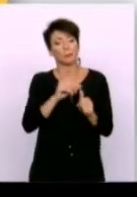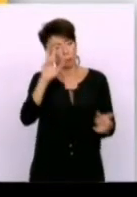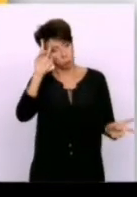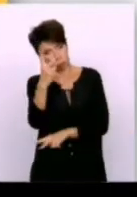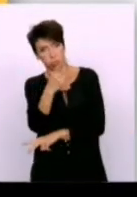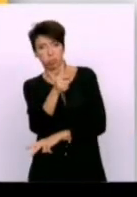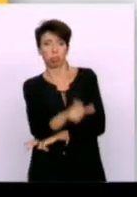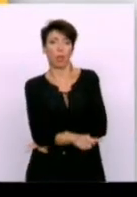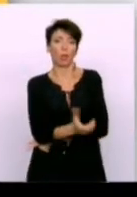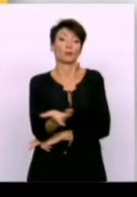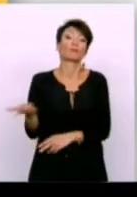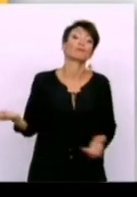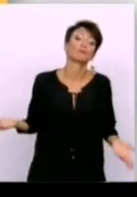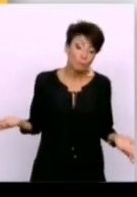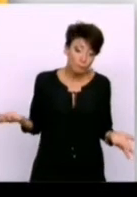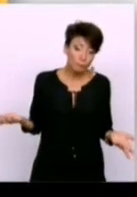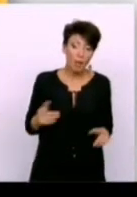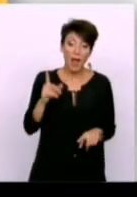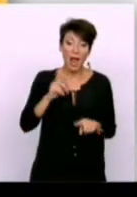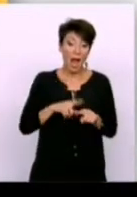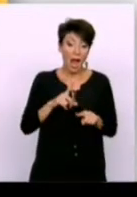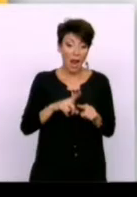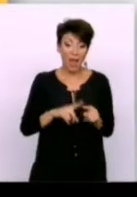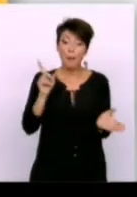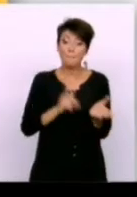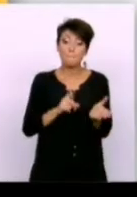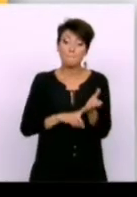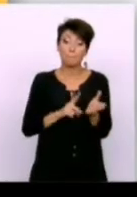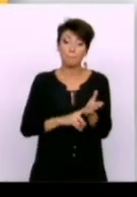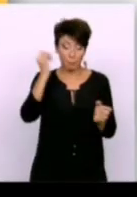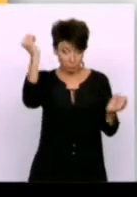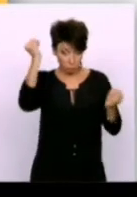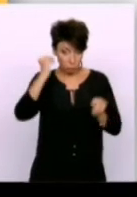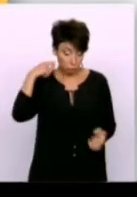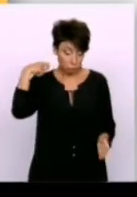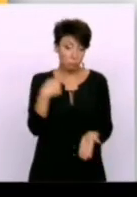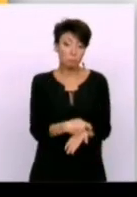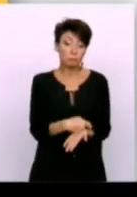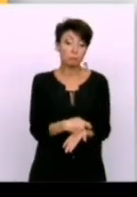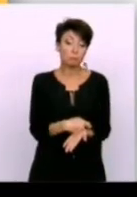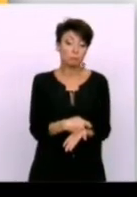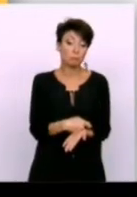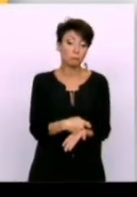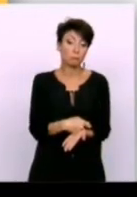the opposite. And Greece had to pay a terrible price for this, was very expensive for Greece.